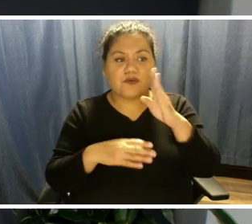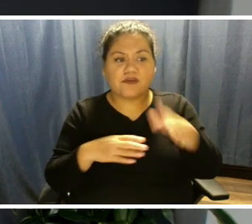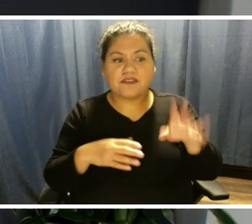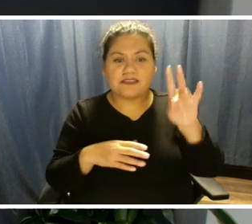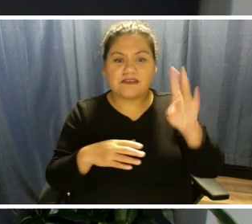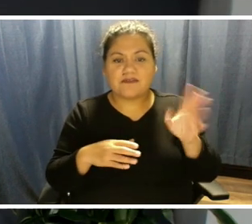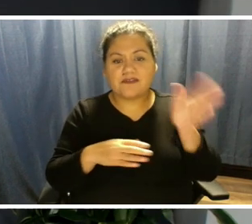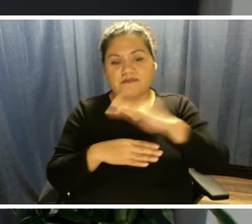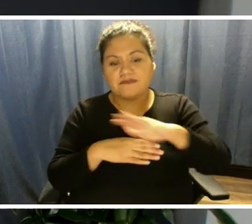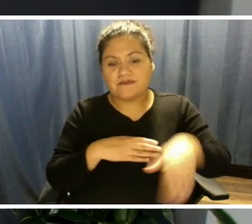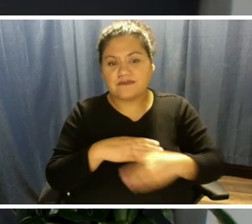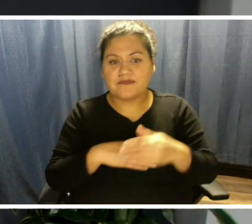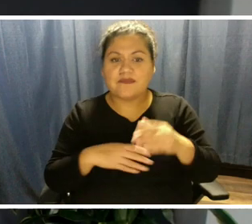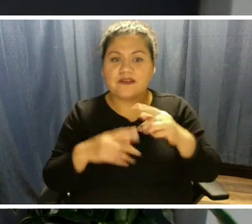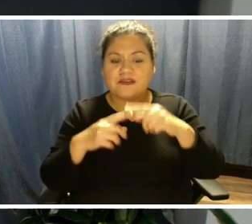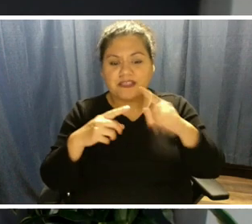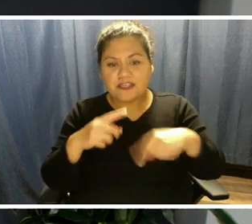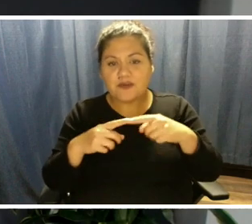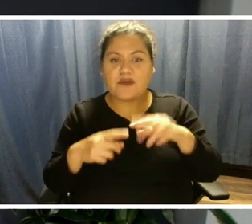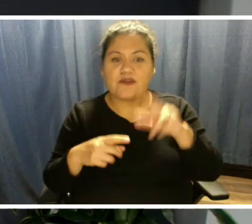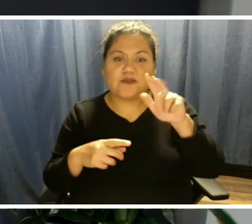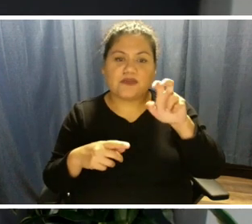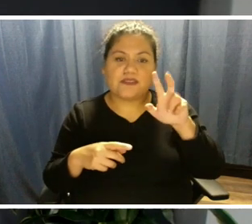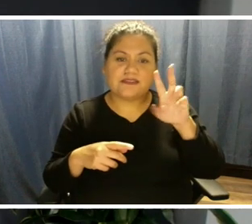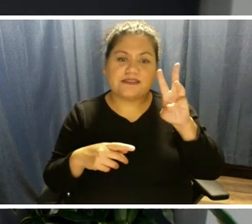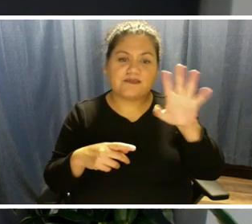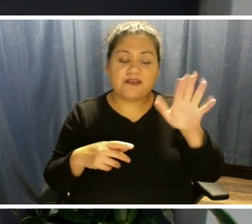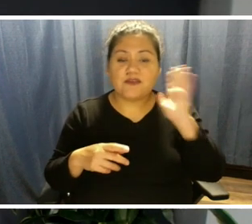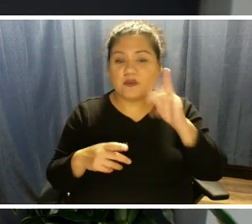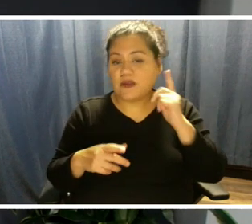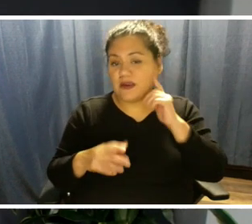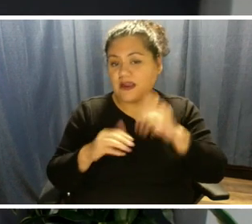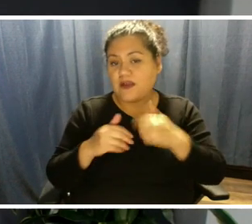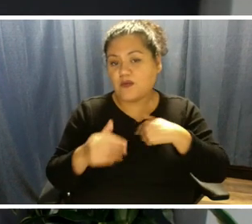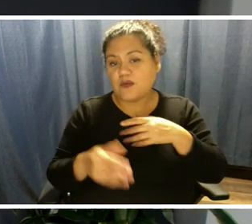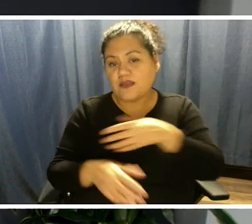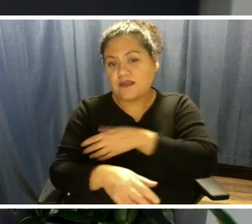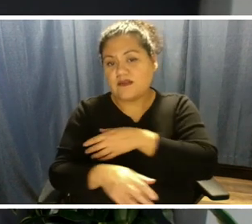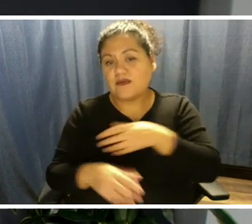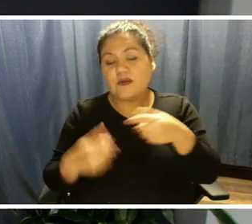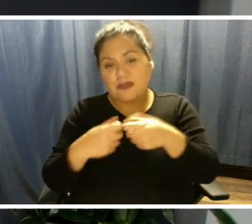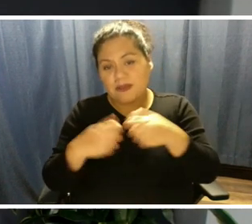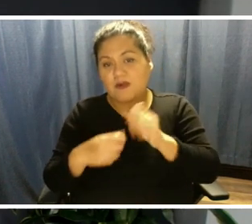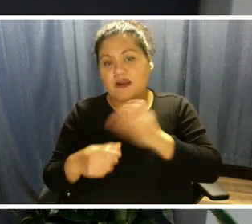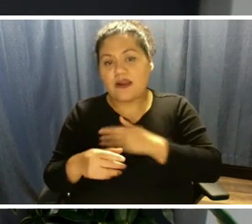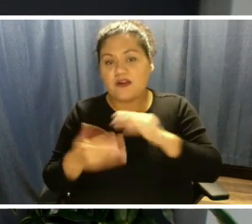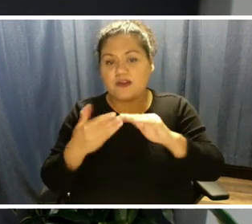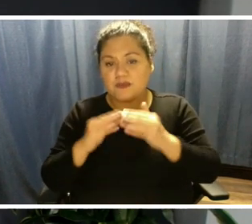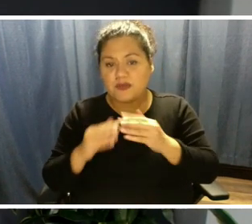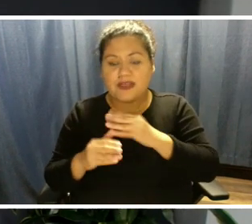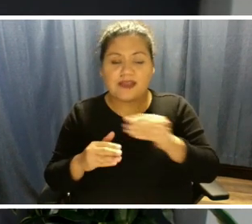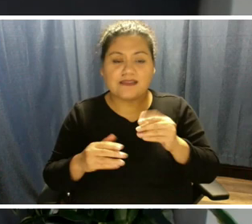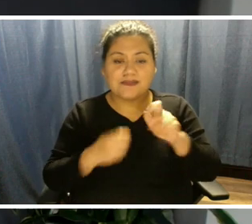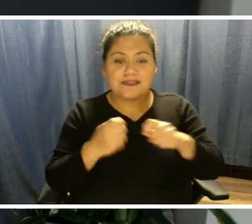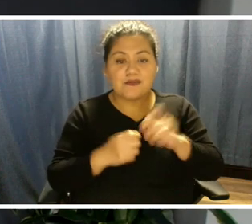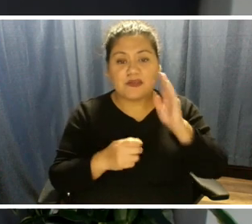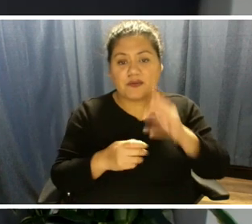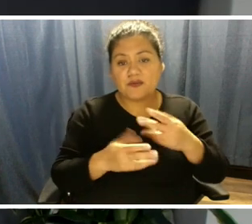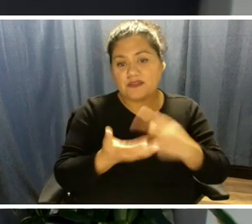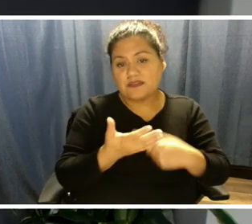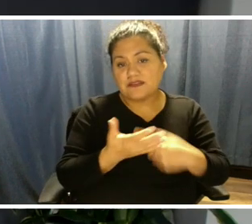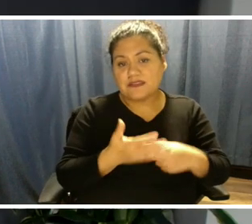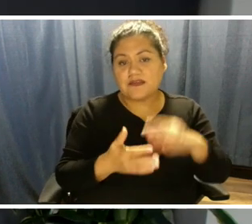You're going to hear us talk a lot about how we power our community, and in particular, we're going to talk about solar, wind,